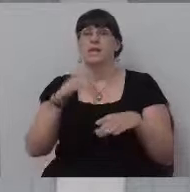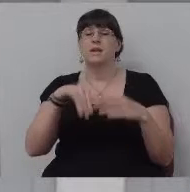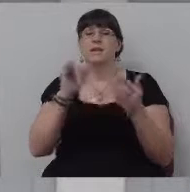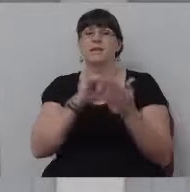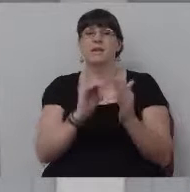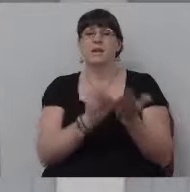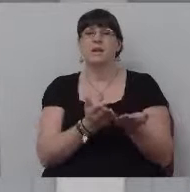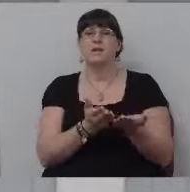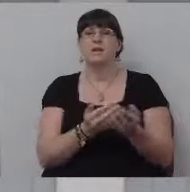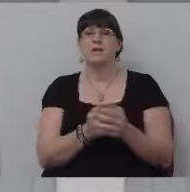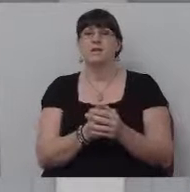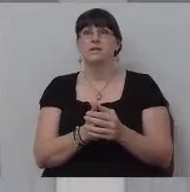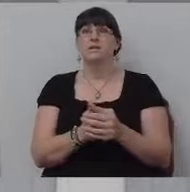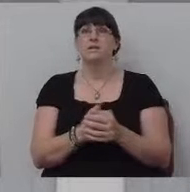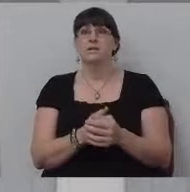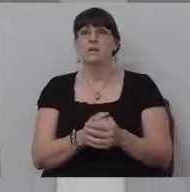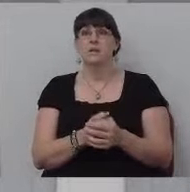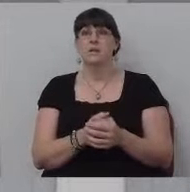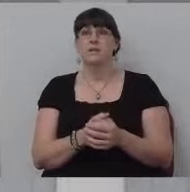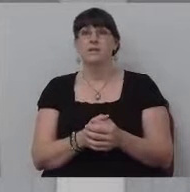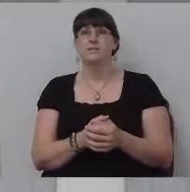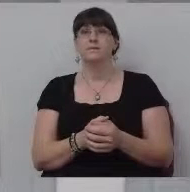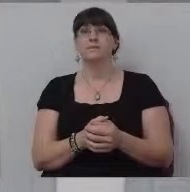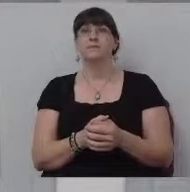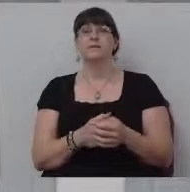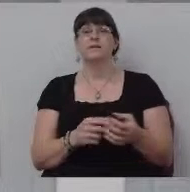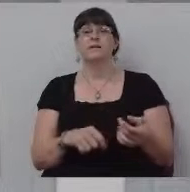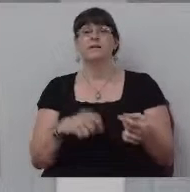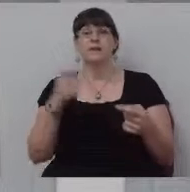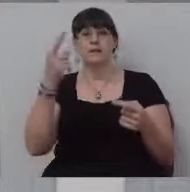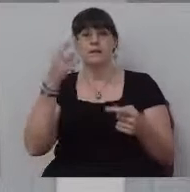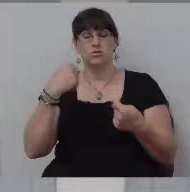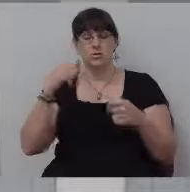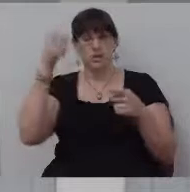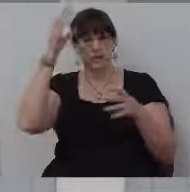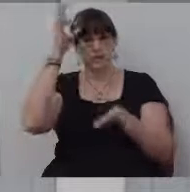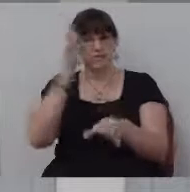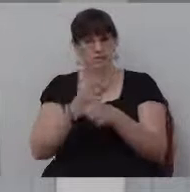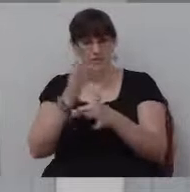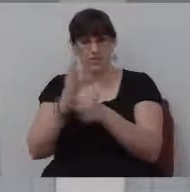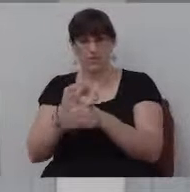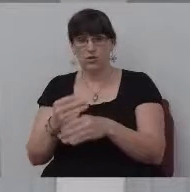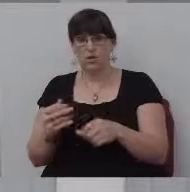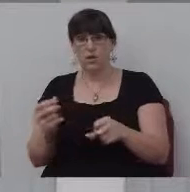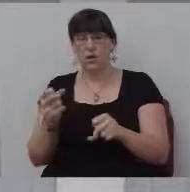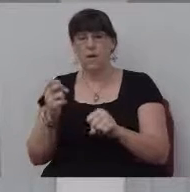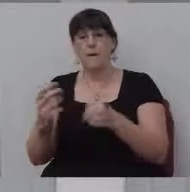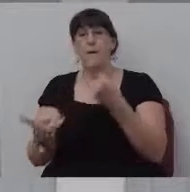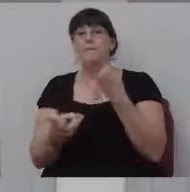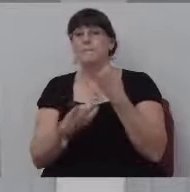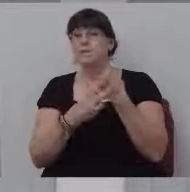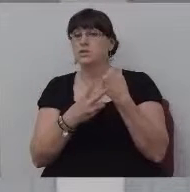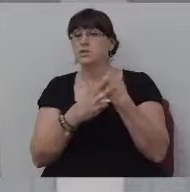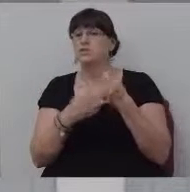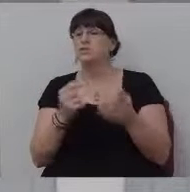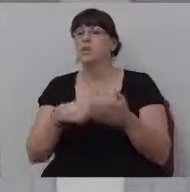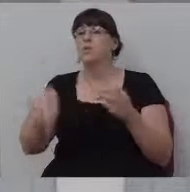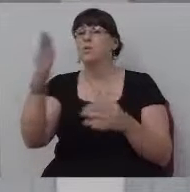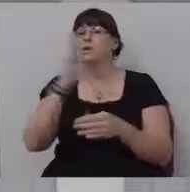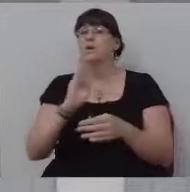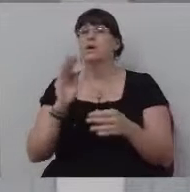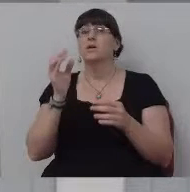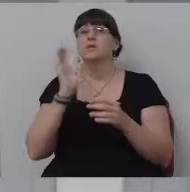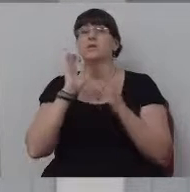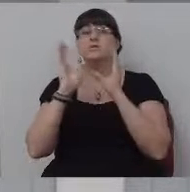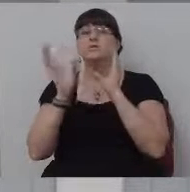manuscript, they, um, they, they, they try to faithfully preserve what God is communicating